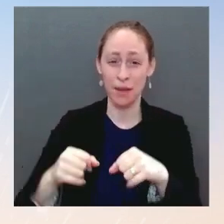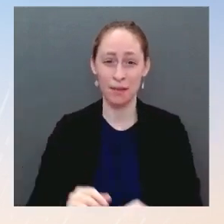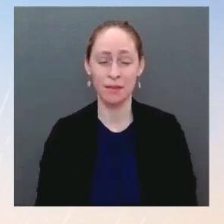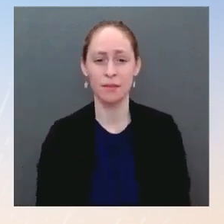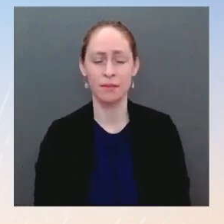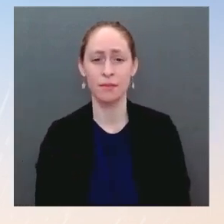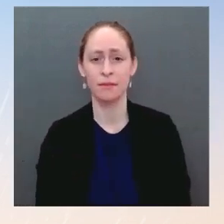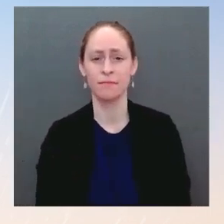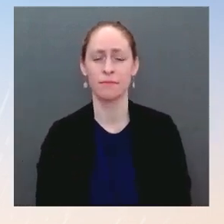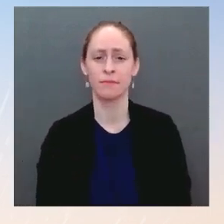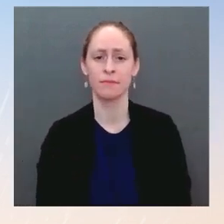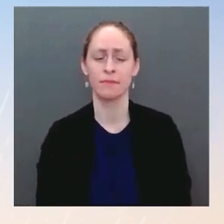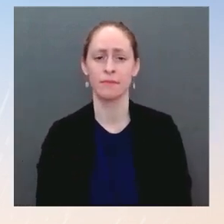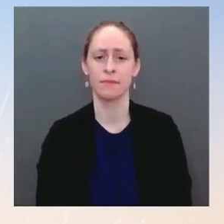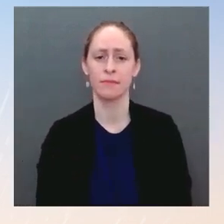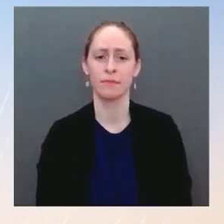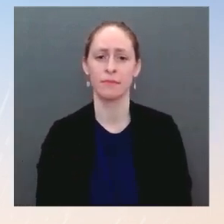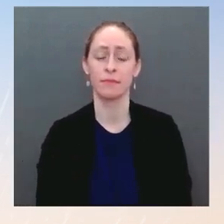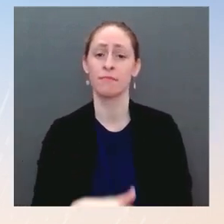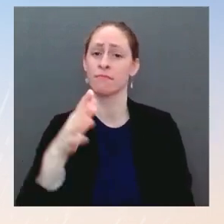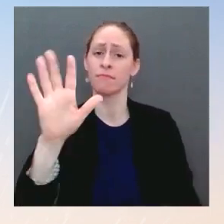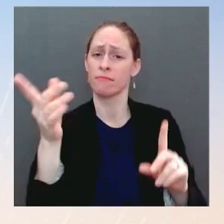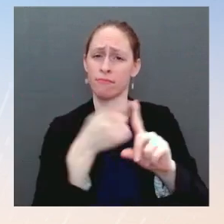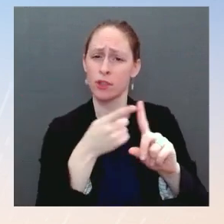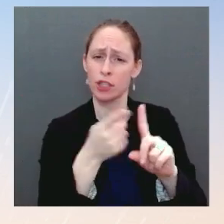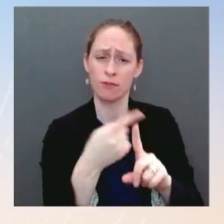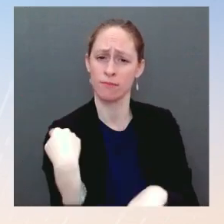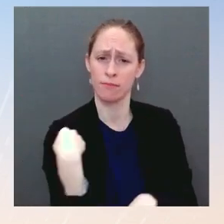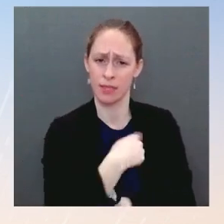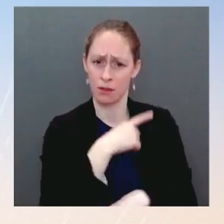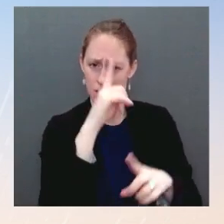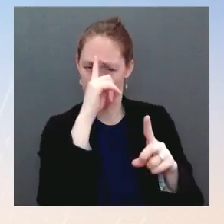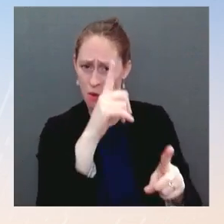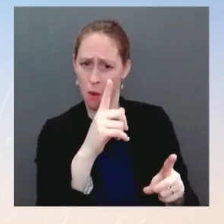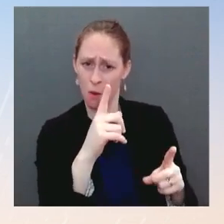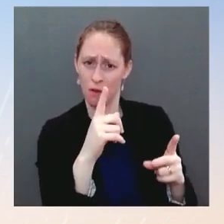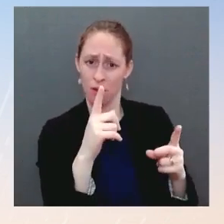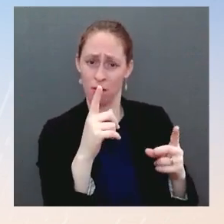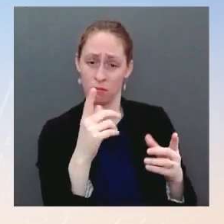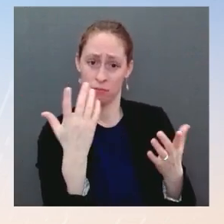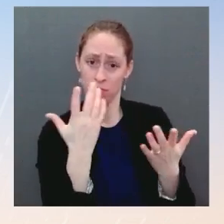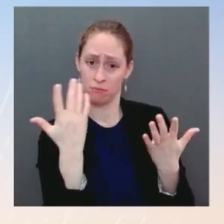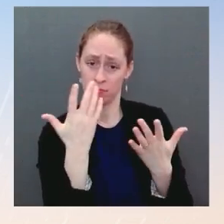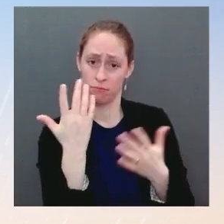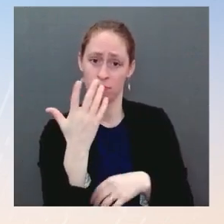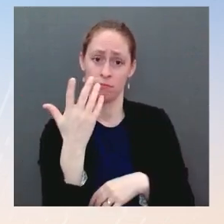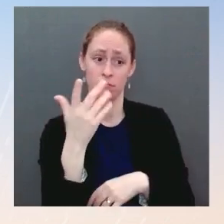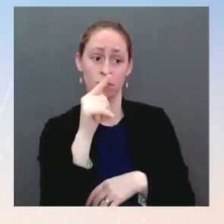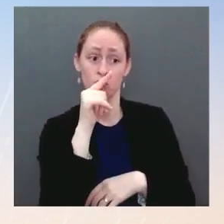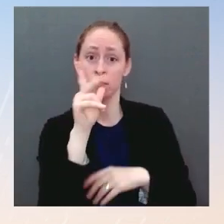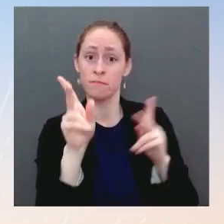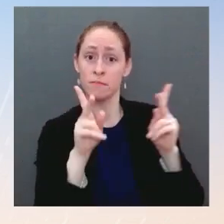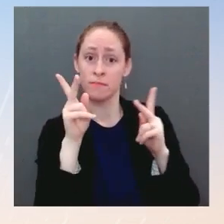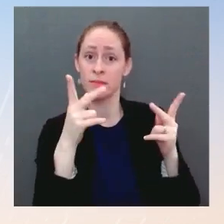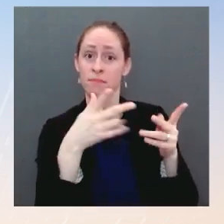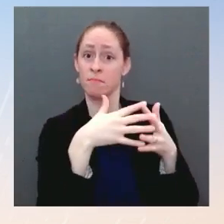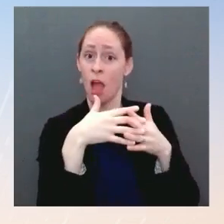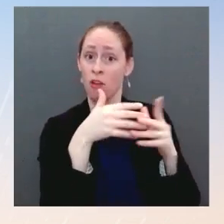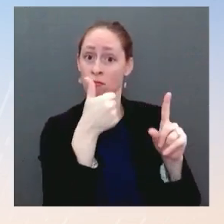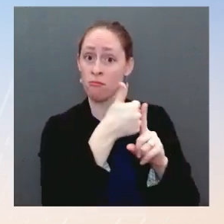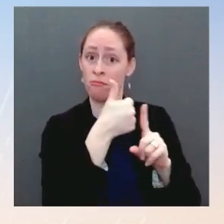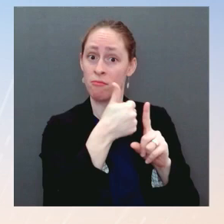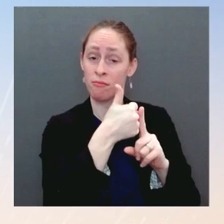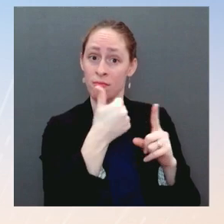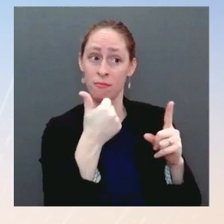who are in Ukraine to depart Ukraine because we watch closely. And while we don't and we're not predicting what President Putin may